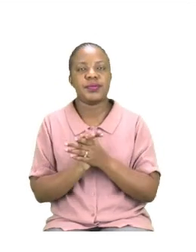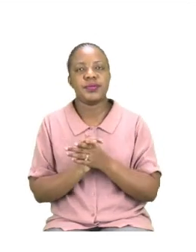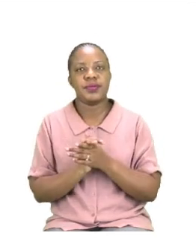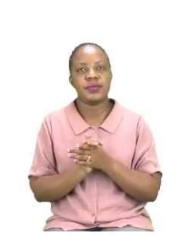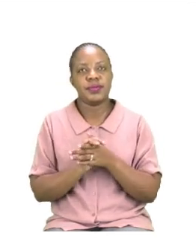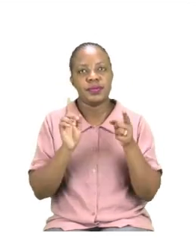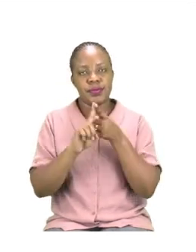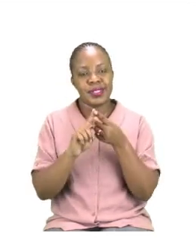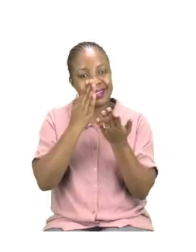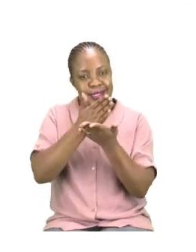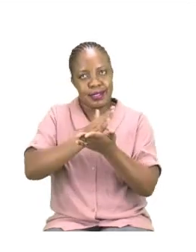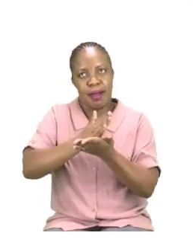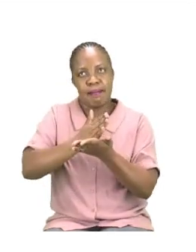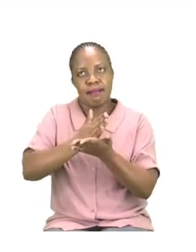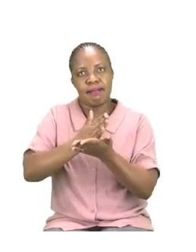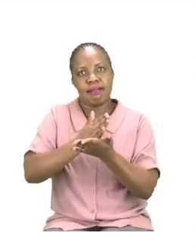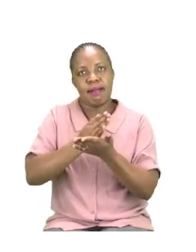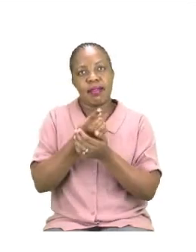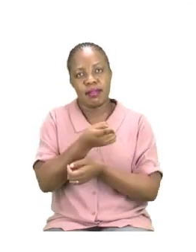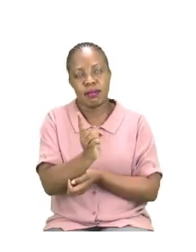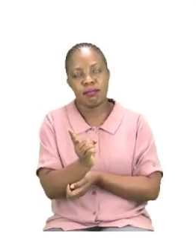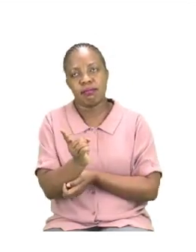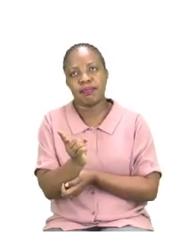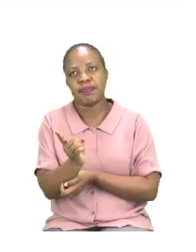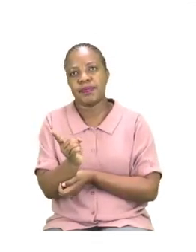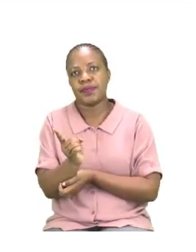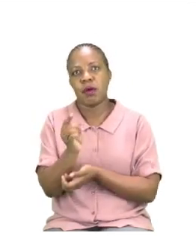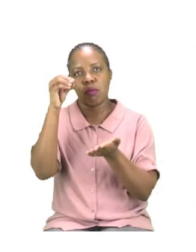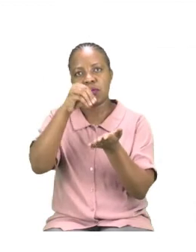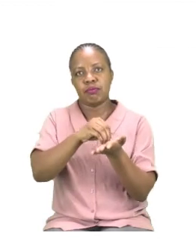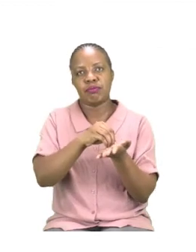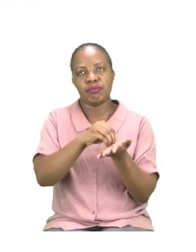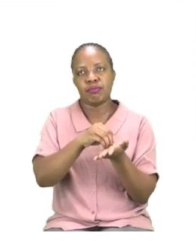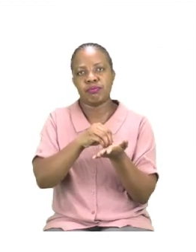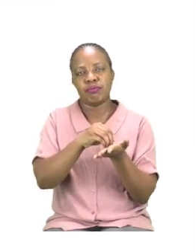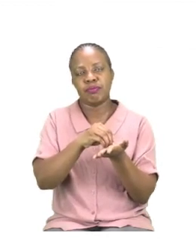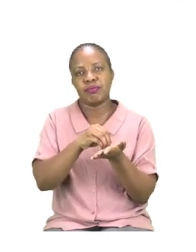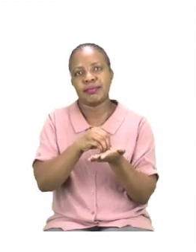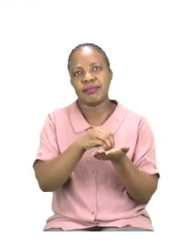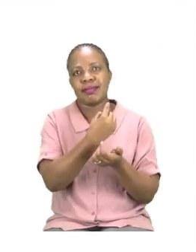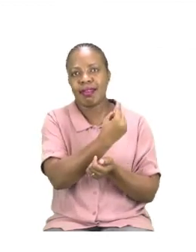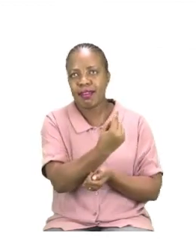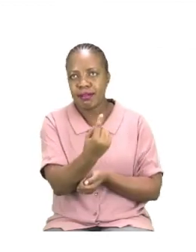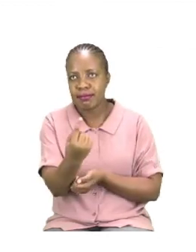some, them, puts, every,